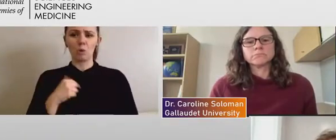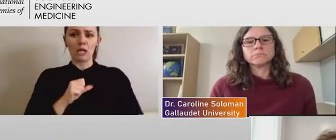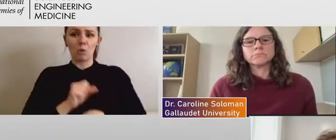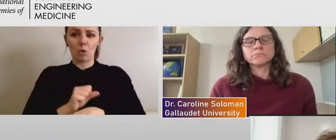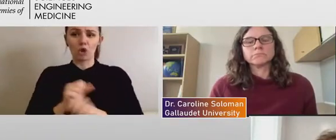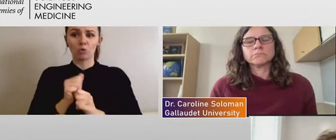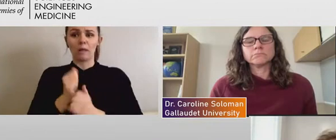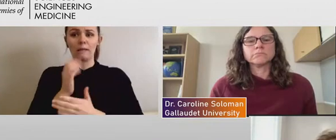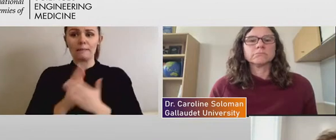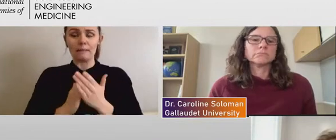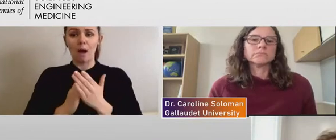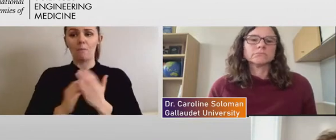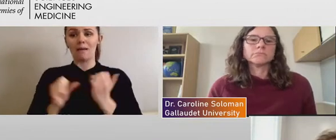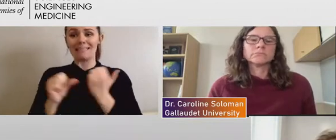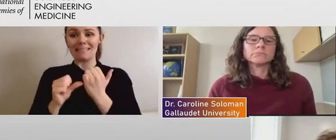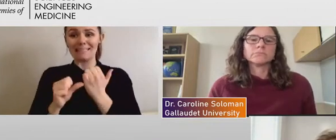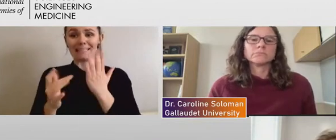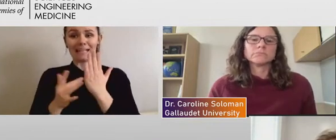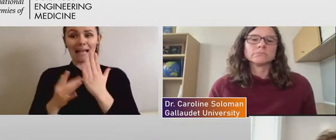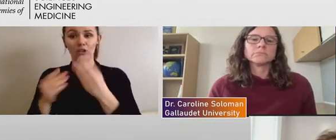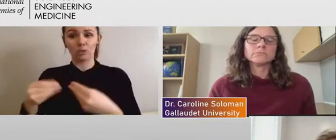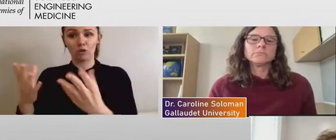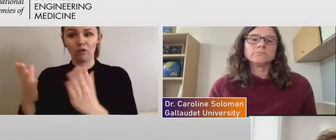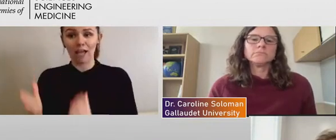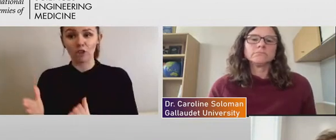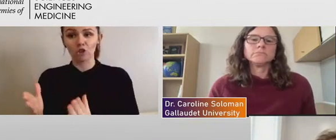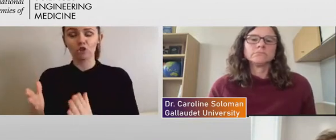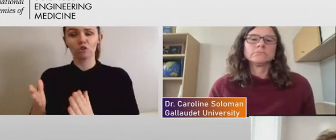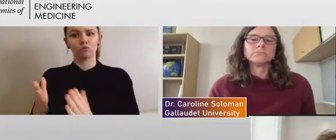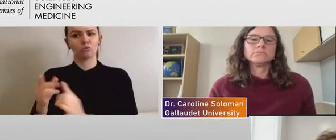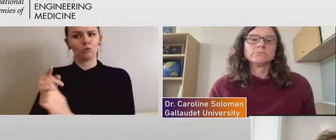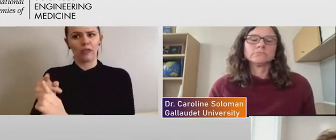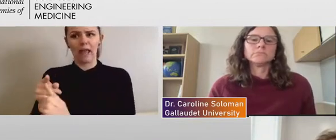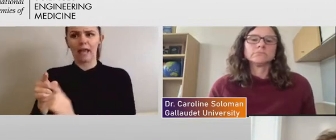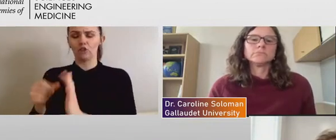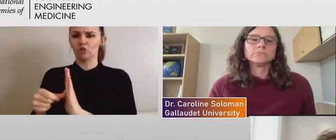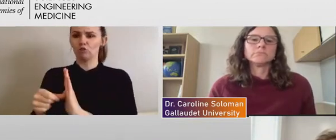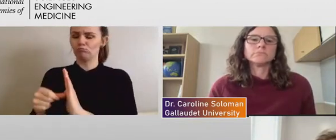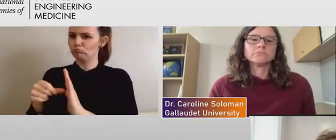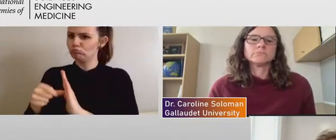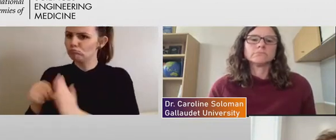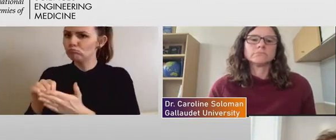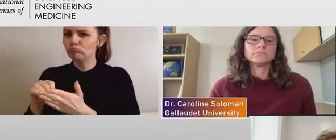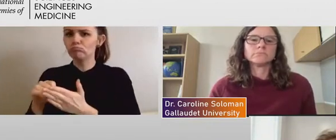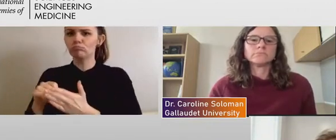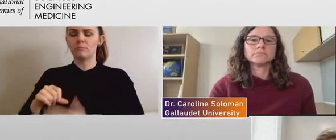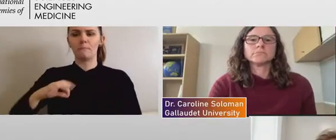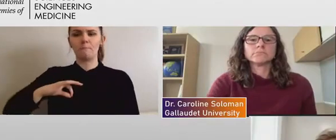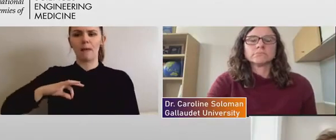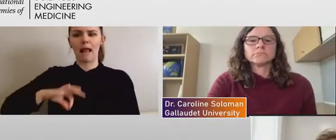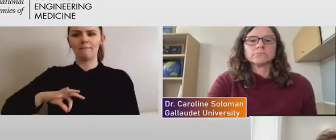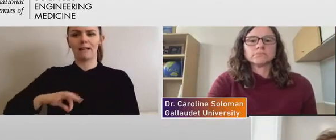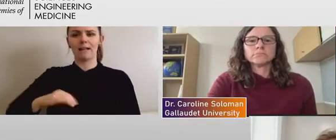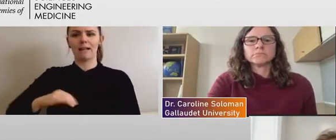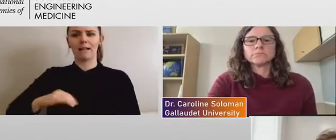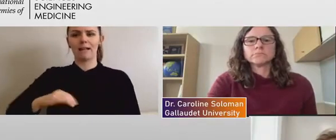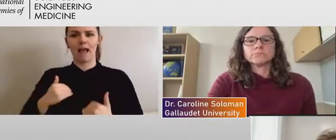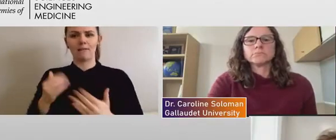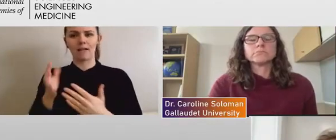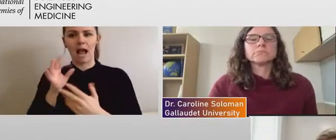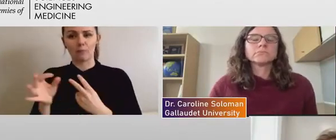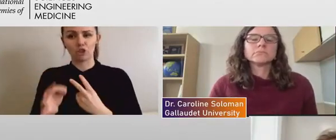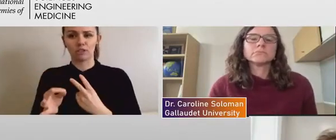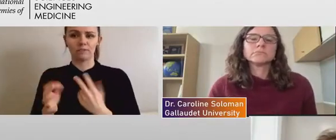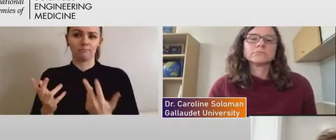and, you know, they've really stressed the benefit of having a option for somebody who